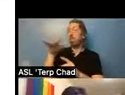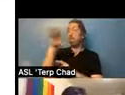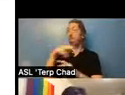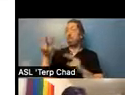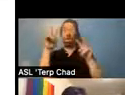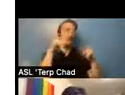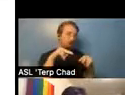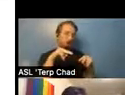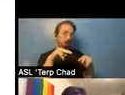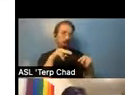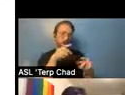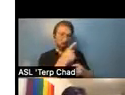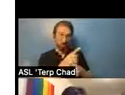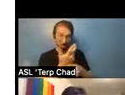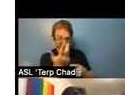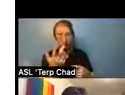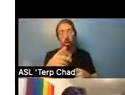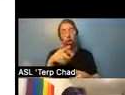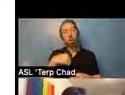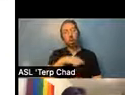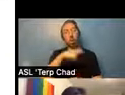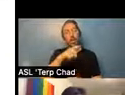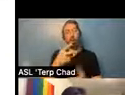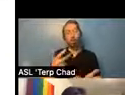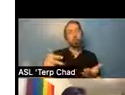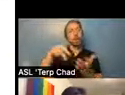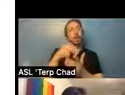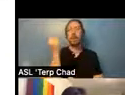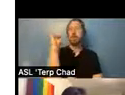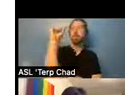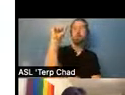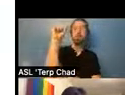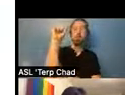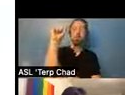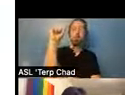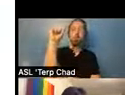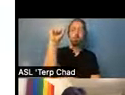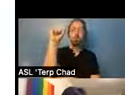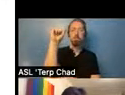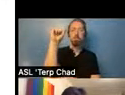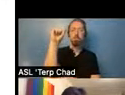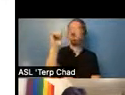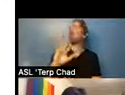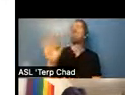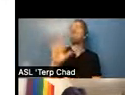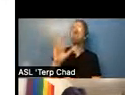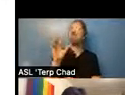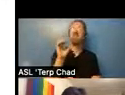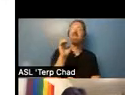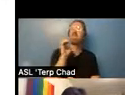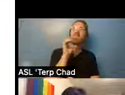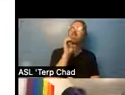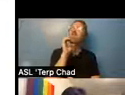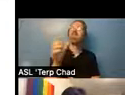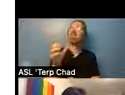And I think we need to stand up and start saying, nah, let's not, uh, go there anymore. Let's, uh, start, uh, being